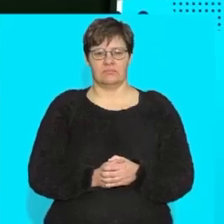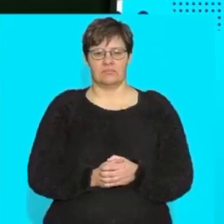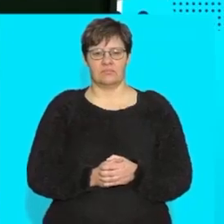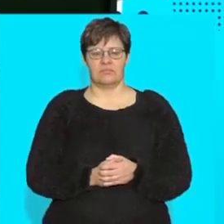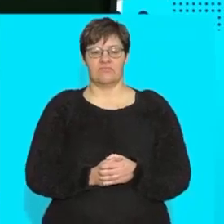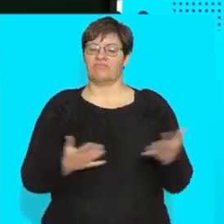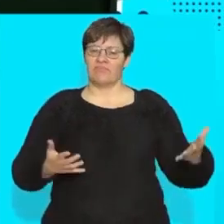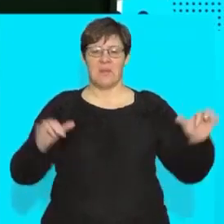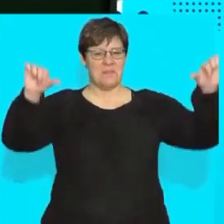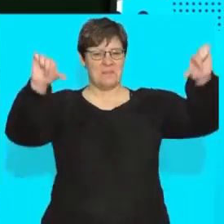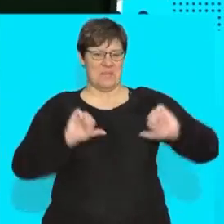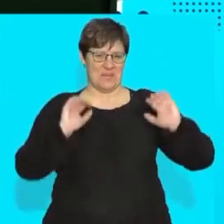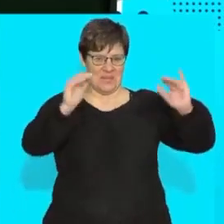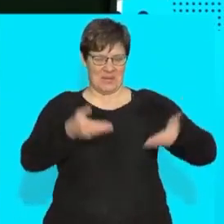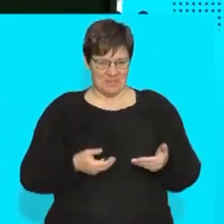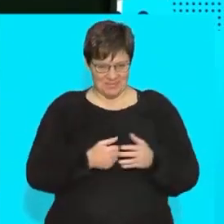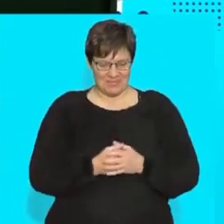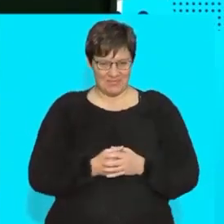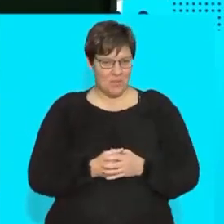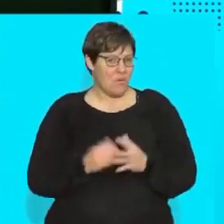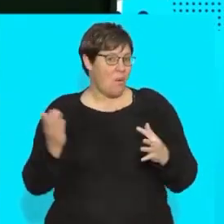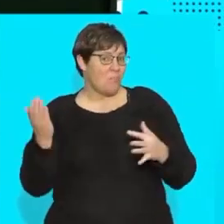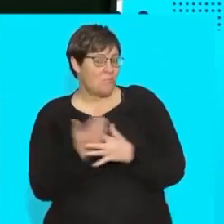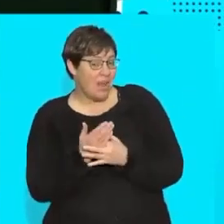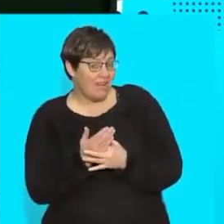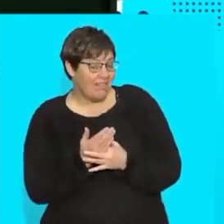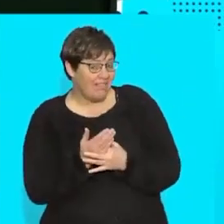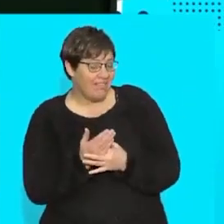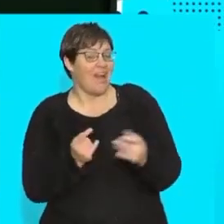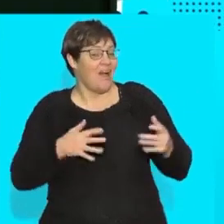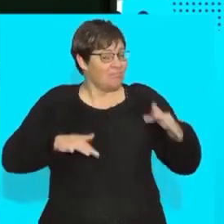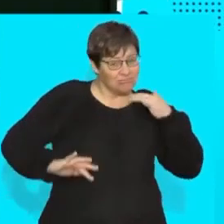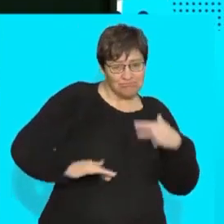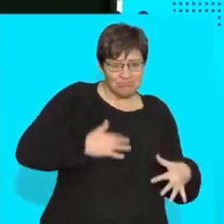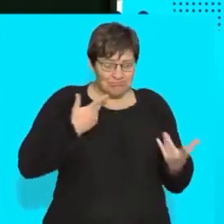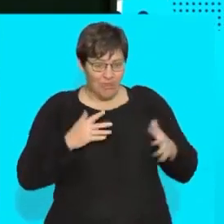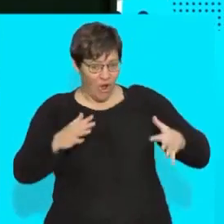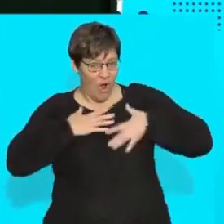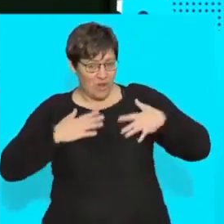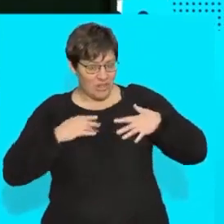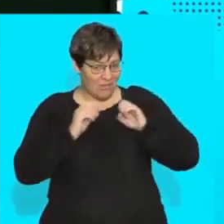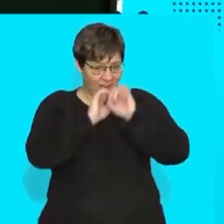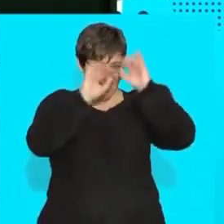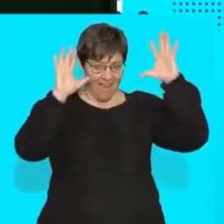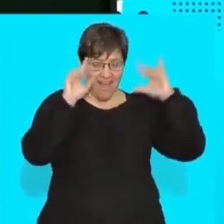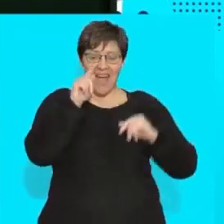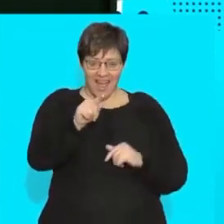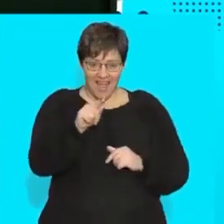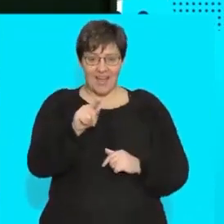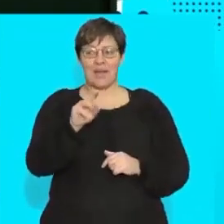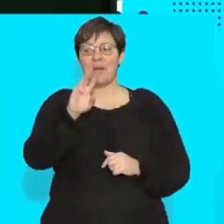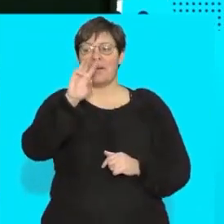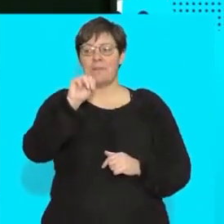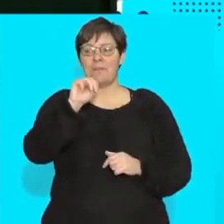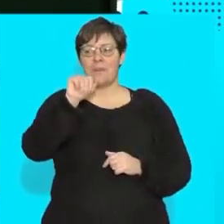welcome back life sciences from that small break get the blood flowing get the oxygen flowing this mammalian tissue